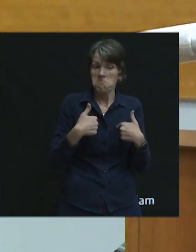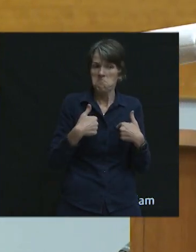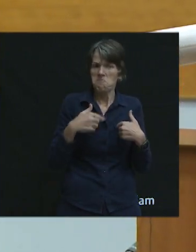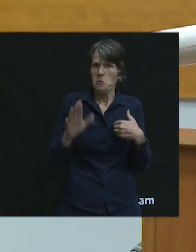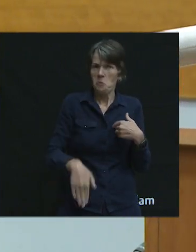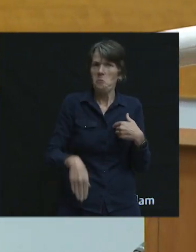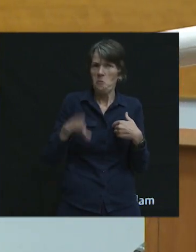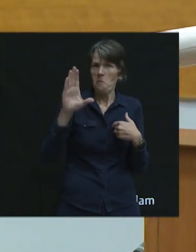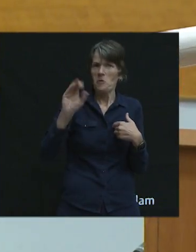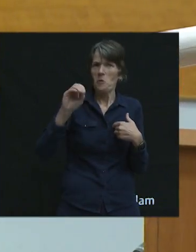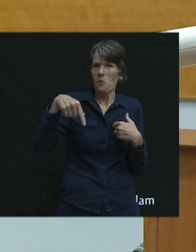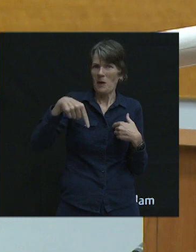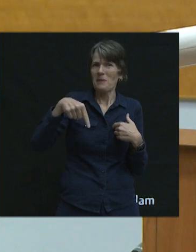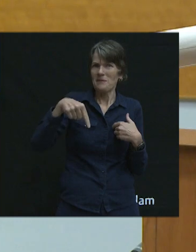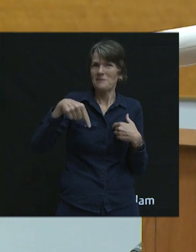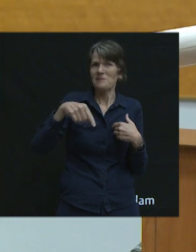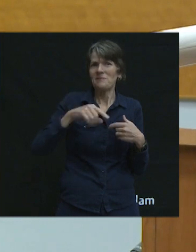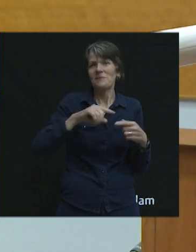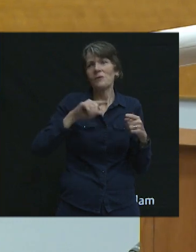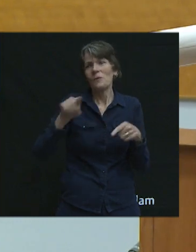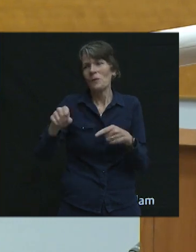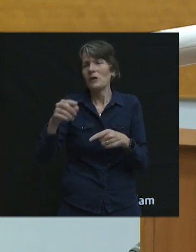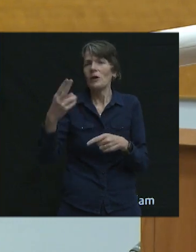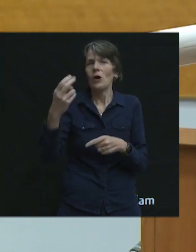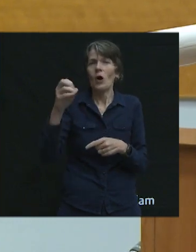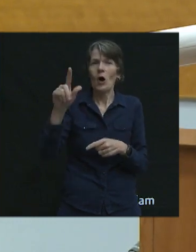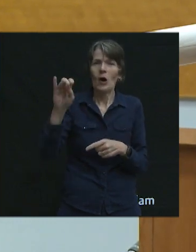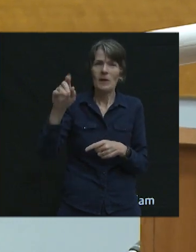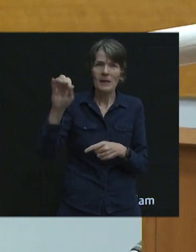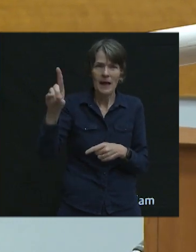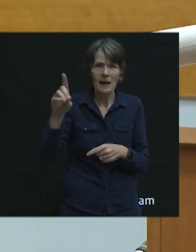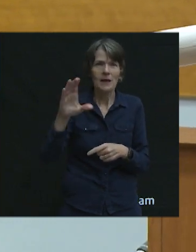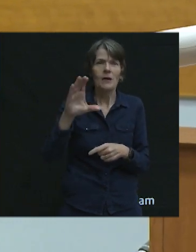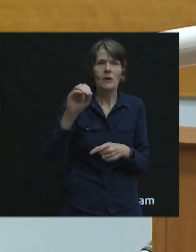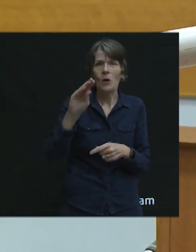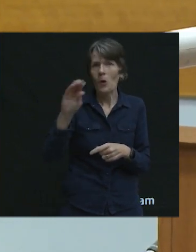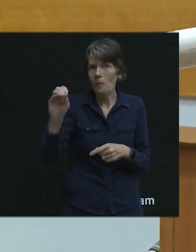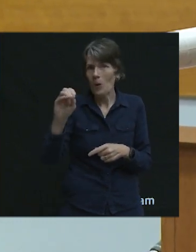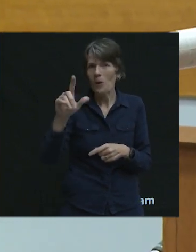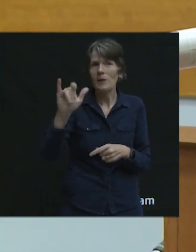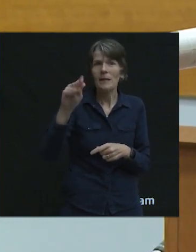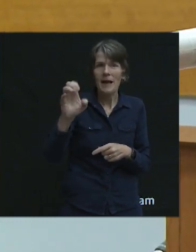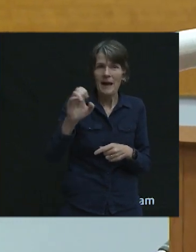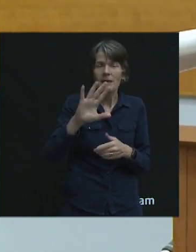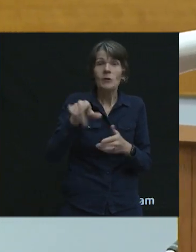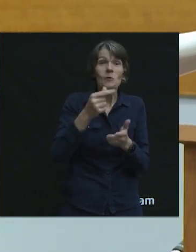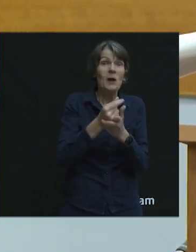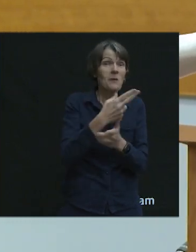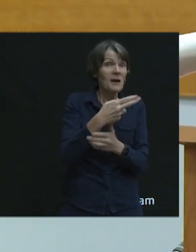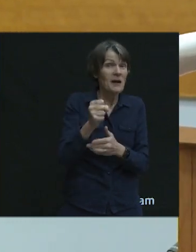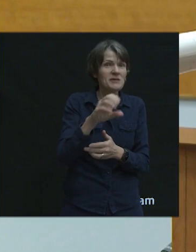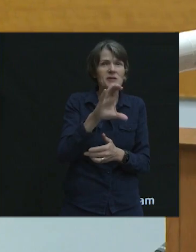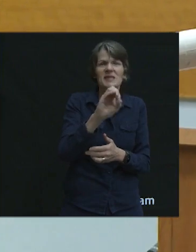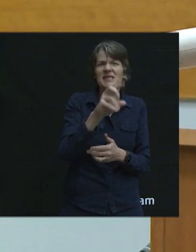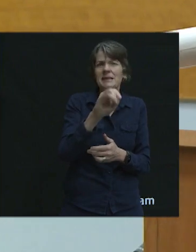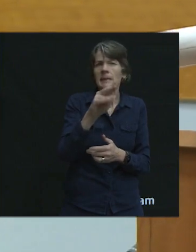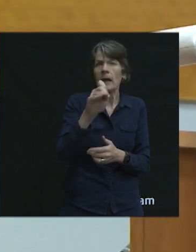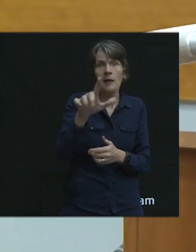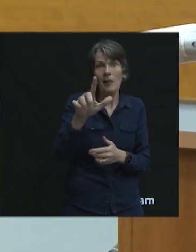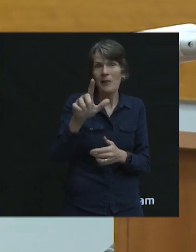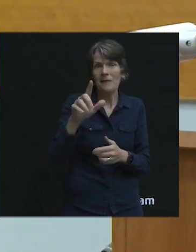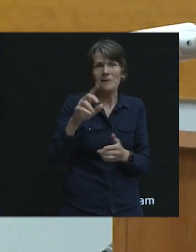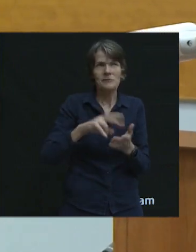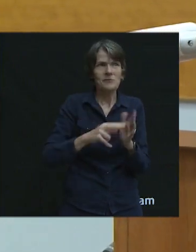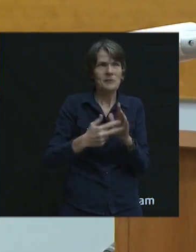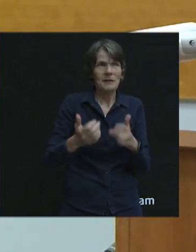was raised in Coquitlam. I went to Parkland. Then I went to Como Lake. And I'm a Centennial grad. So for 20 odd years, I lived in